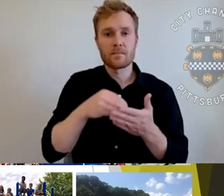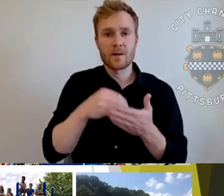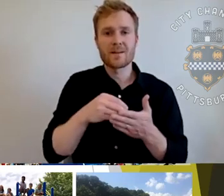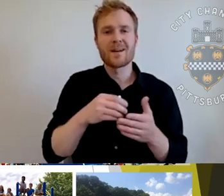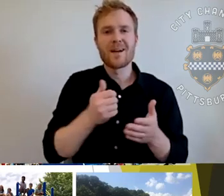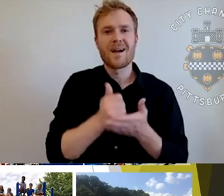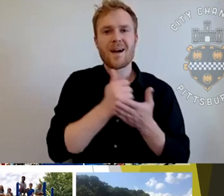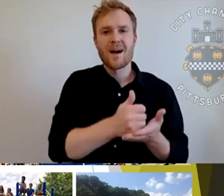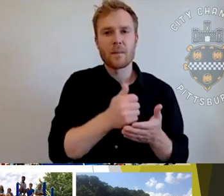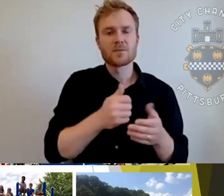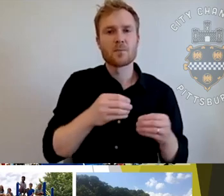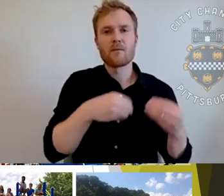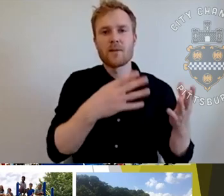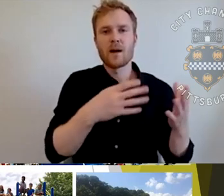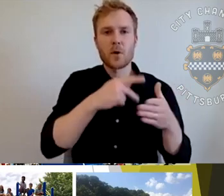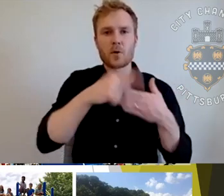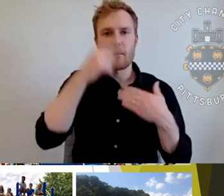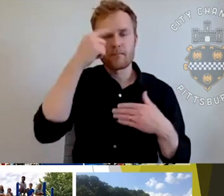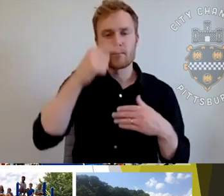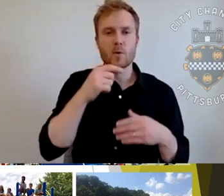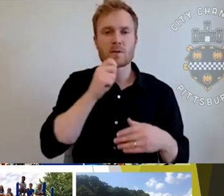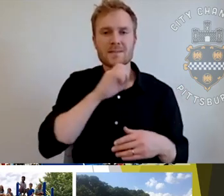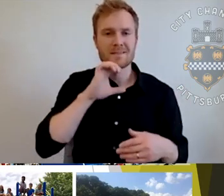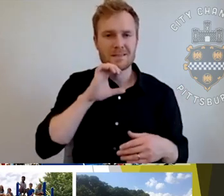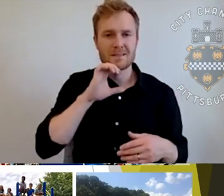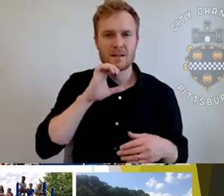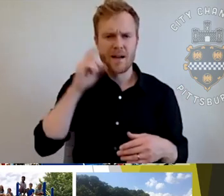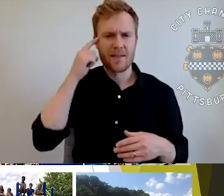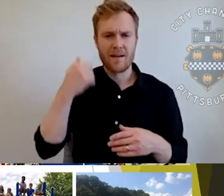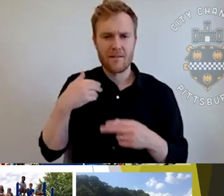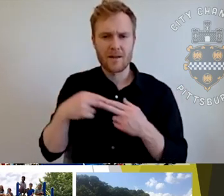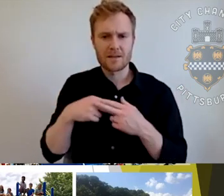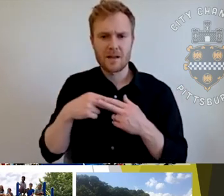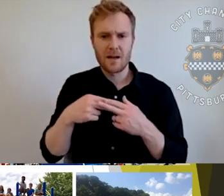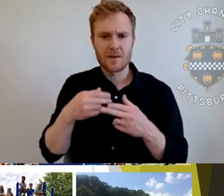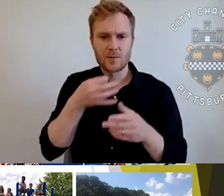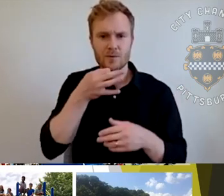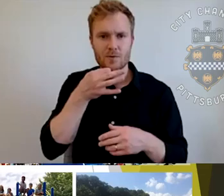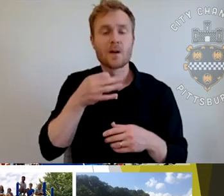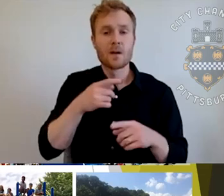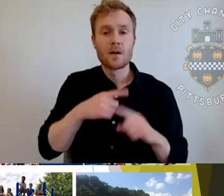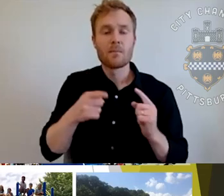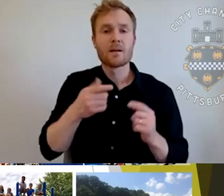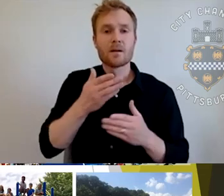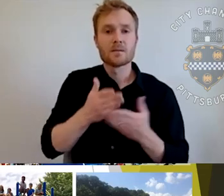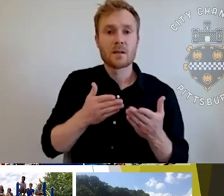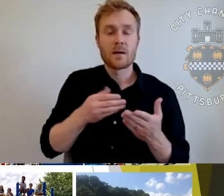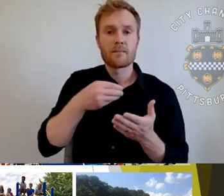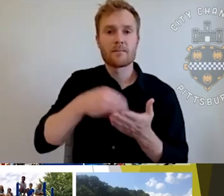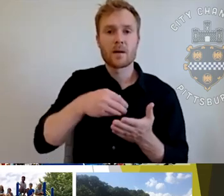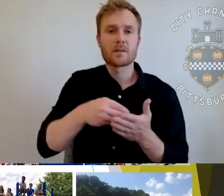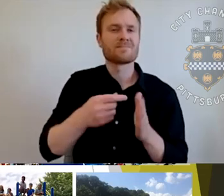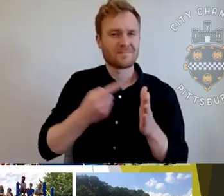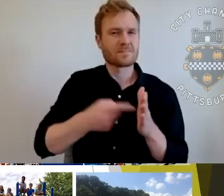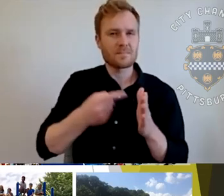senior program. think there's a slide coming up here soon, but so there are some monies that at times, um, trickle